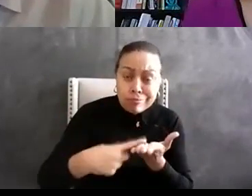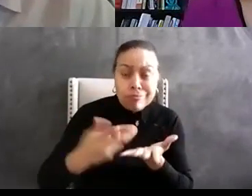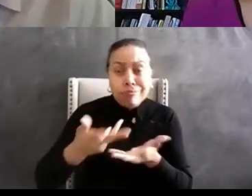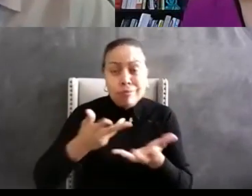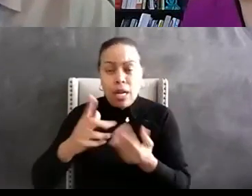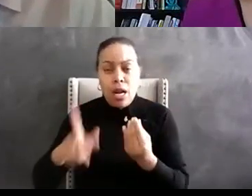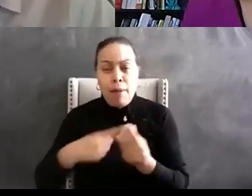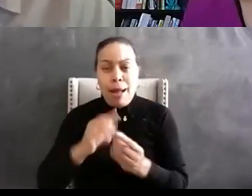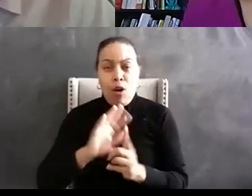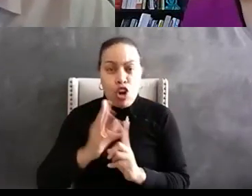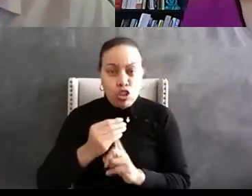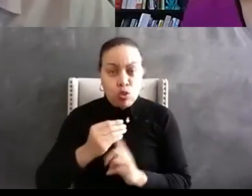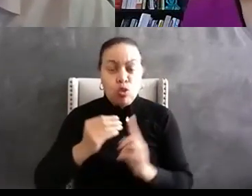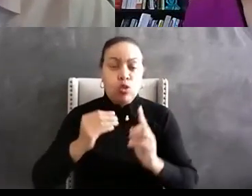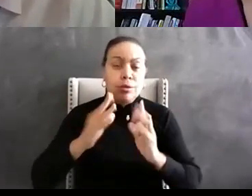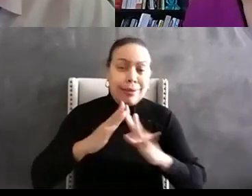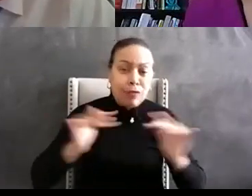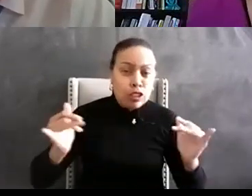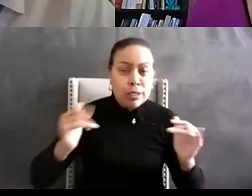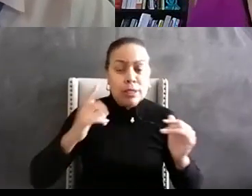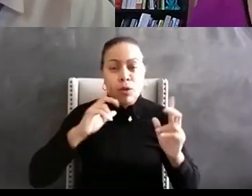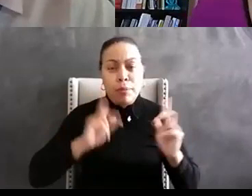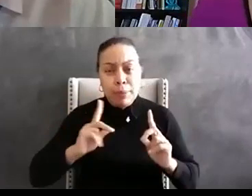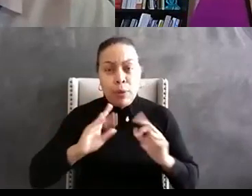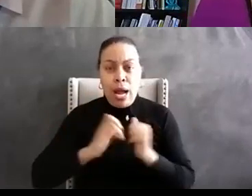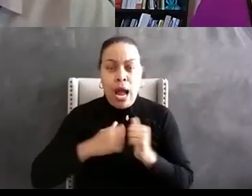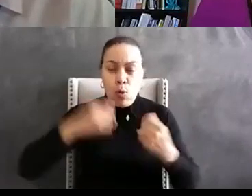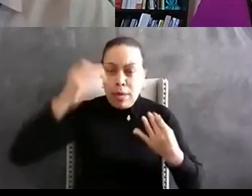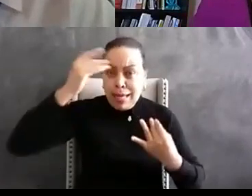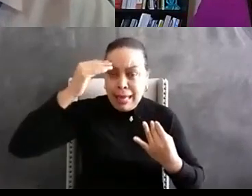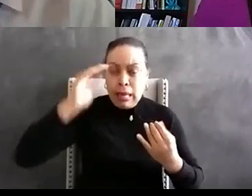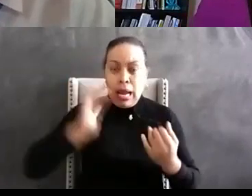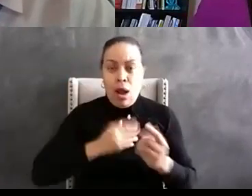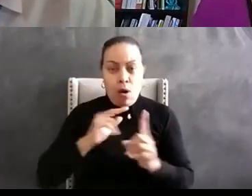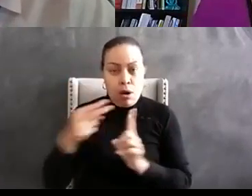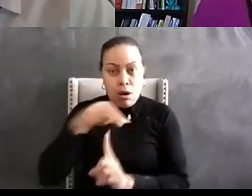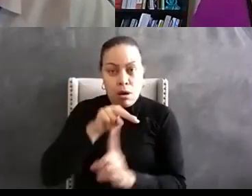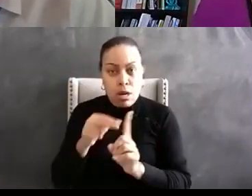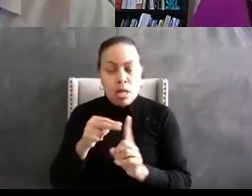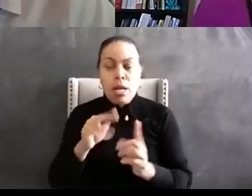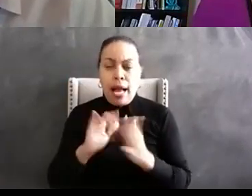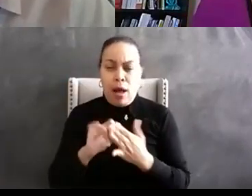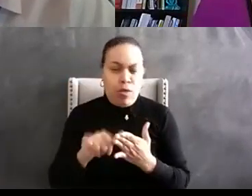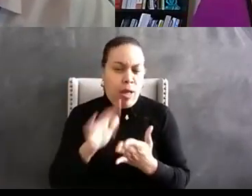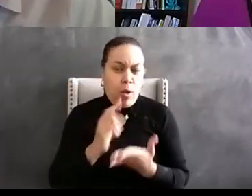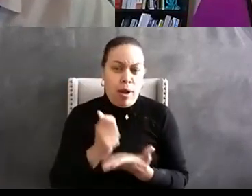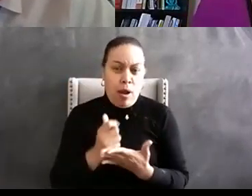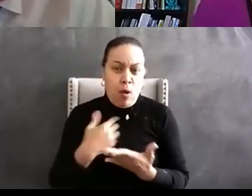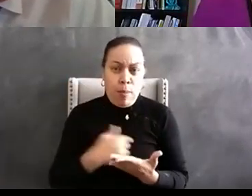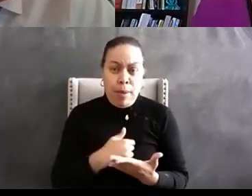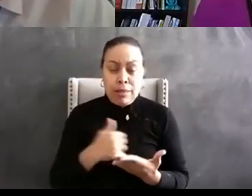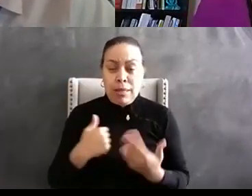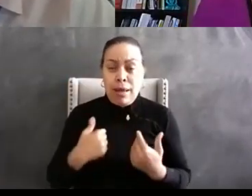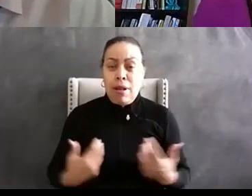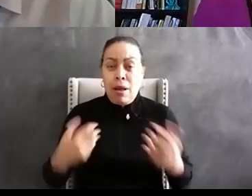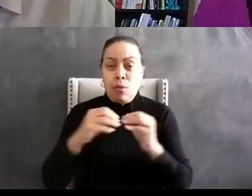cultural uh diversity of people and the way we process things differently can do nothing but uh but cause us to do a lot of a lot